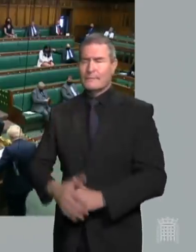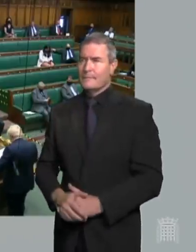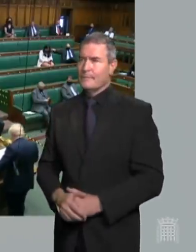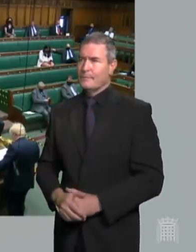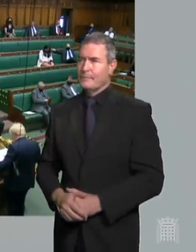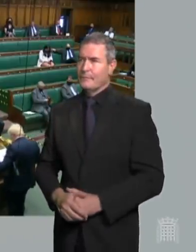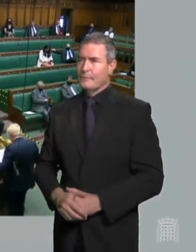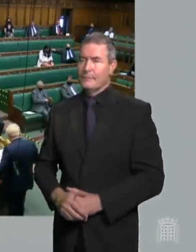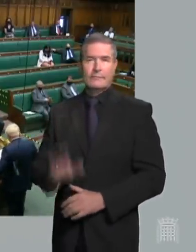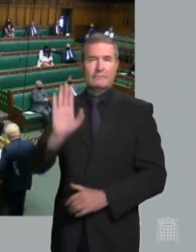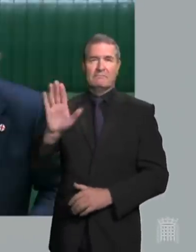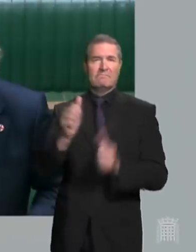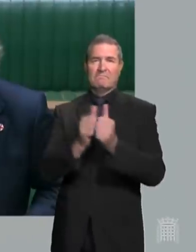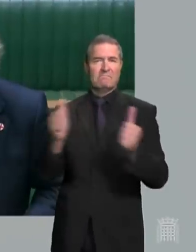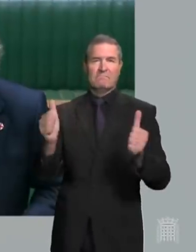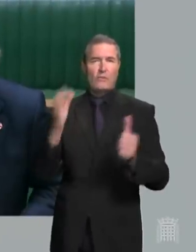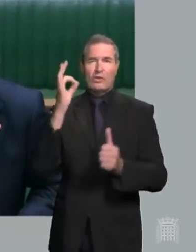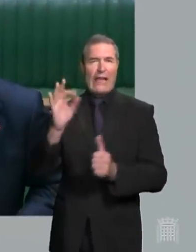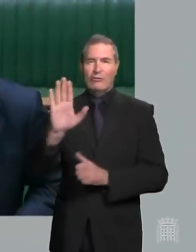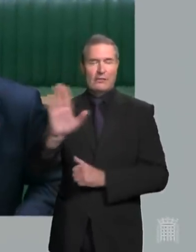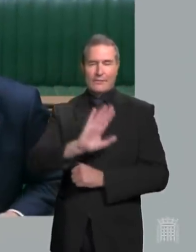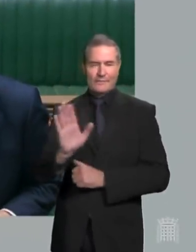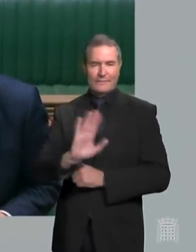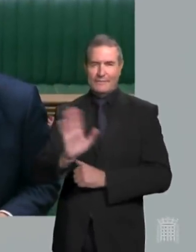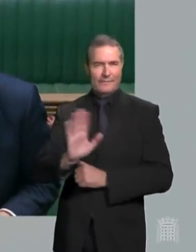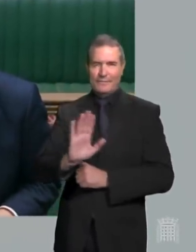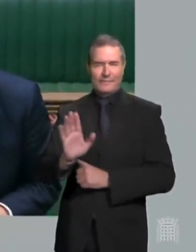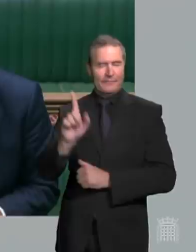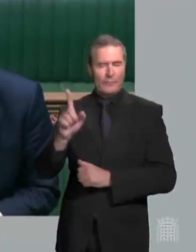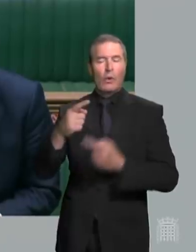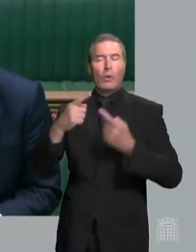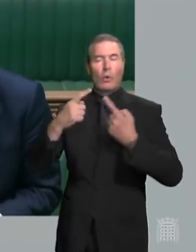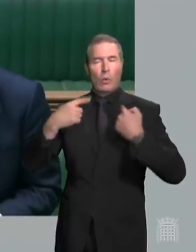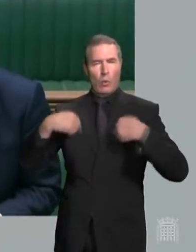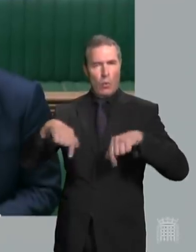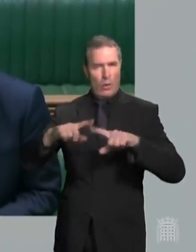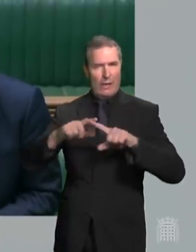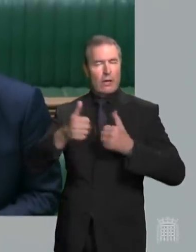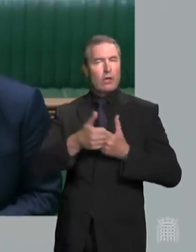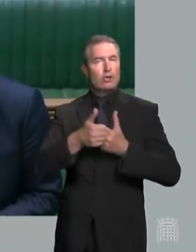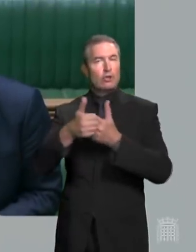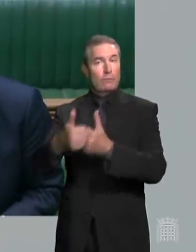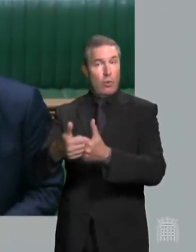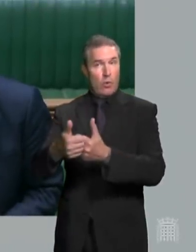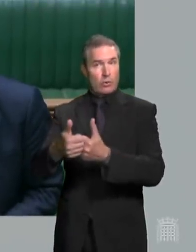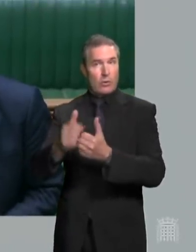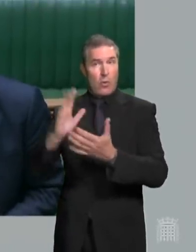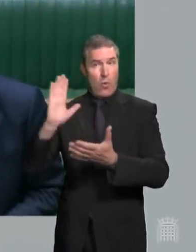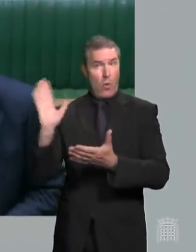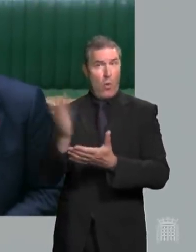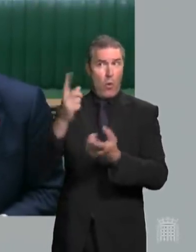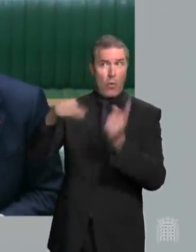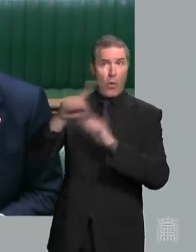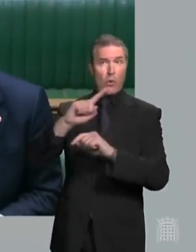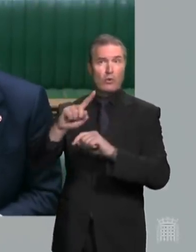that's not accurate Mr Speaker we are continuing to support all those who